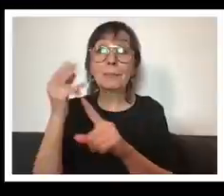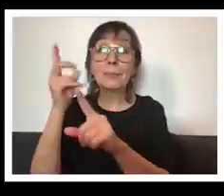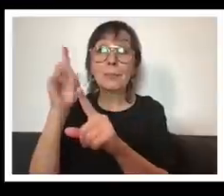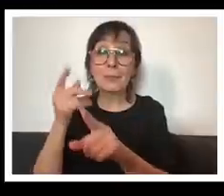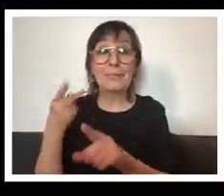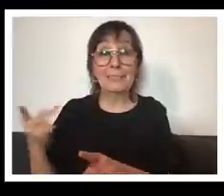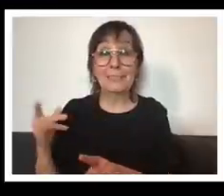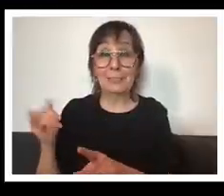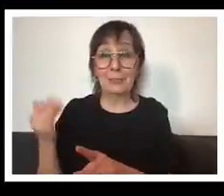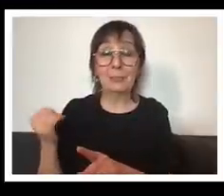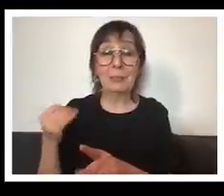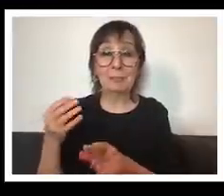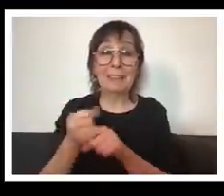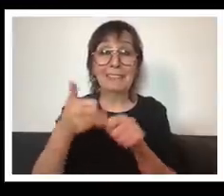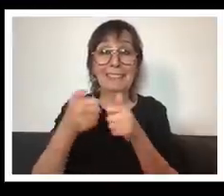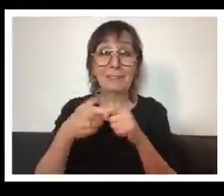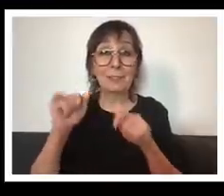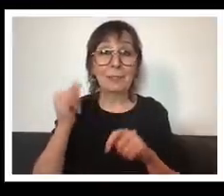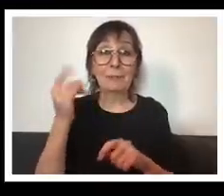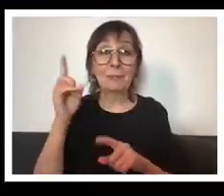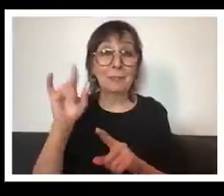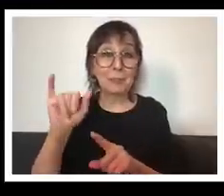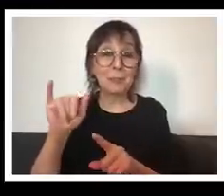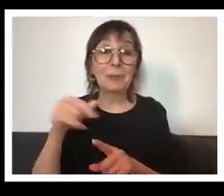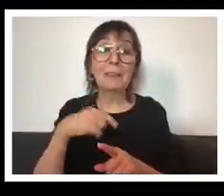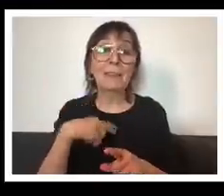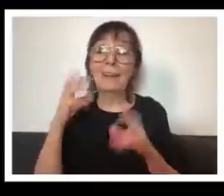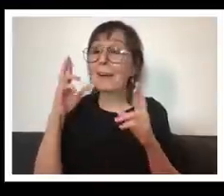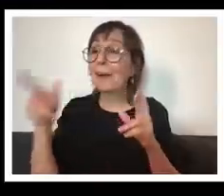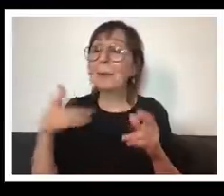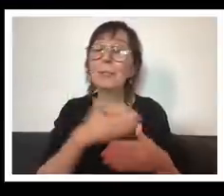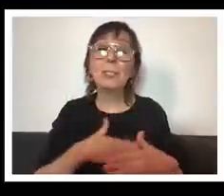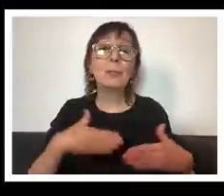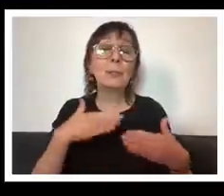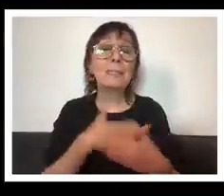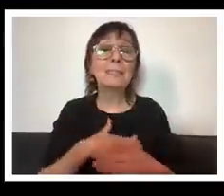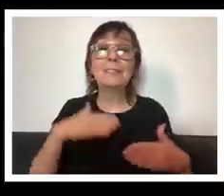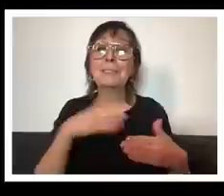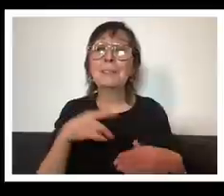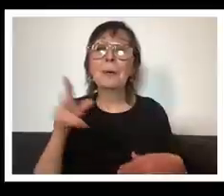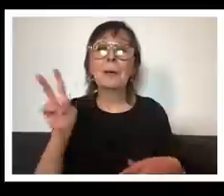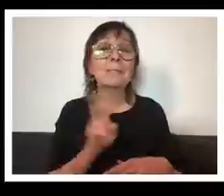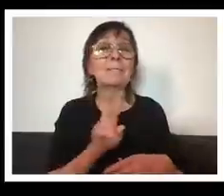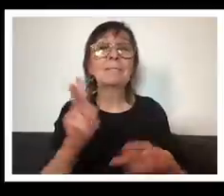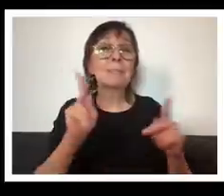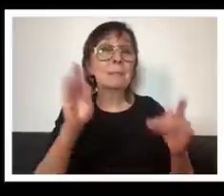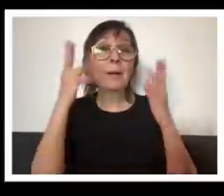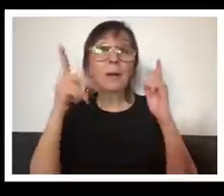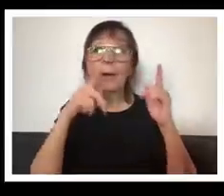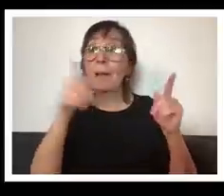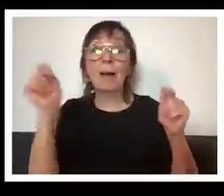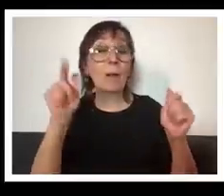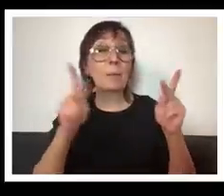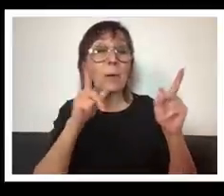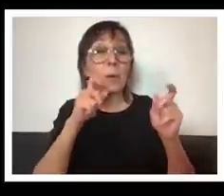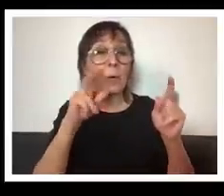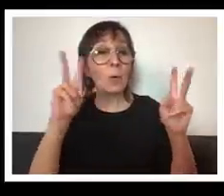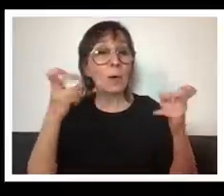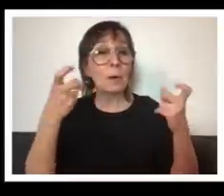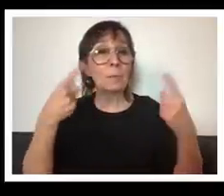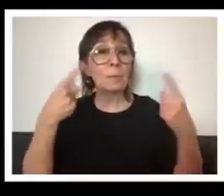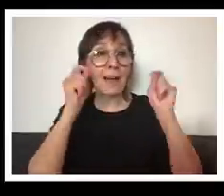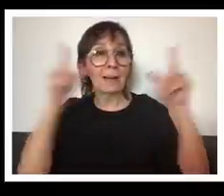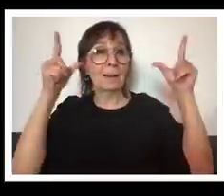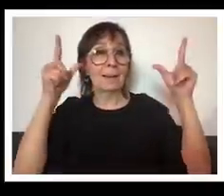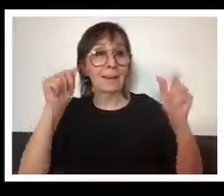saying um you know i hope you enjoy walking through the crowds of people who you have awakened and it did feel like that it